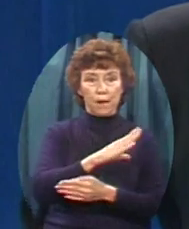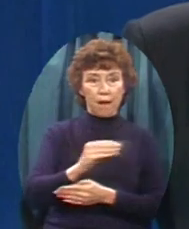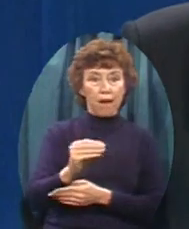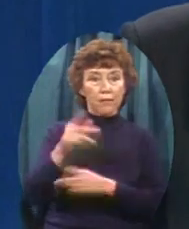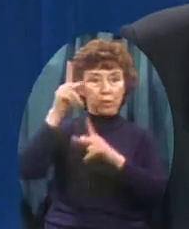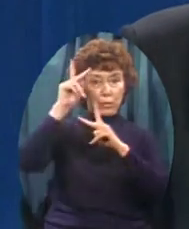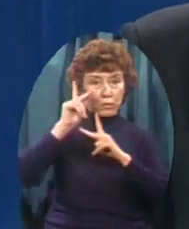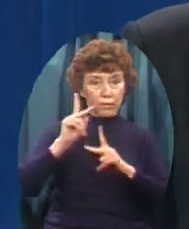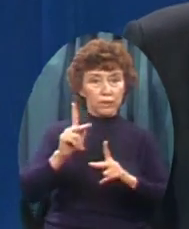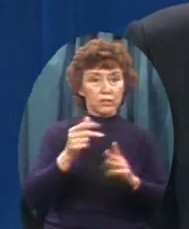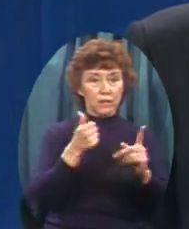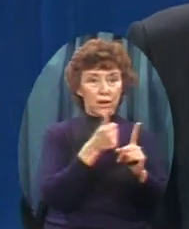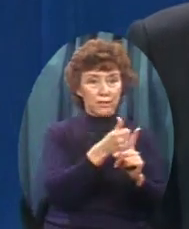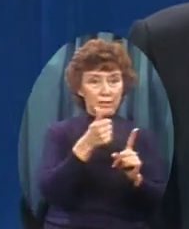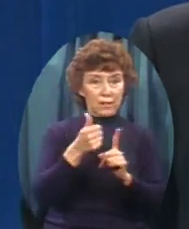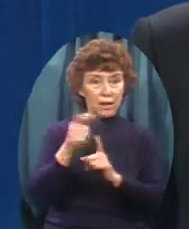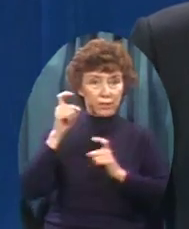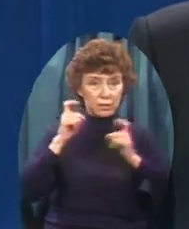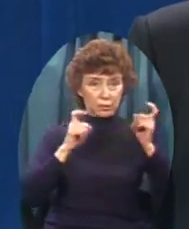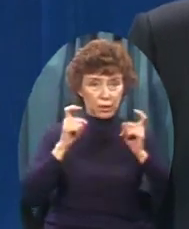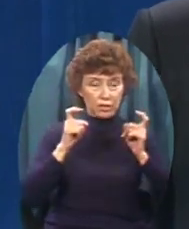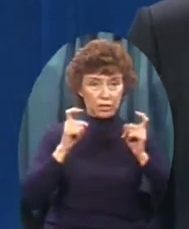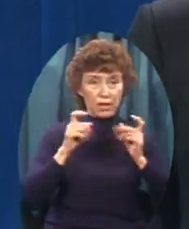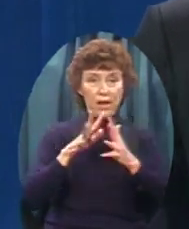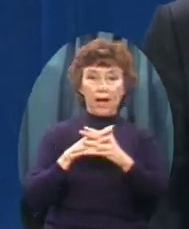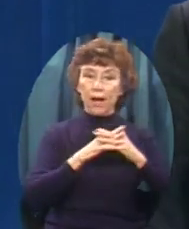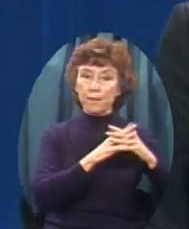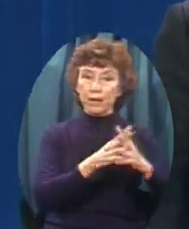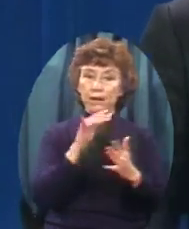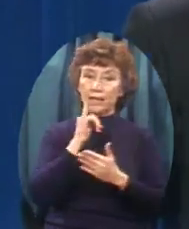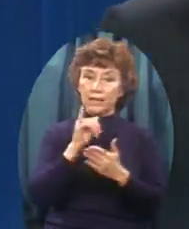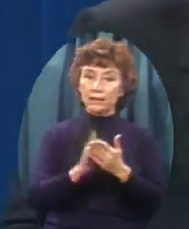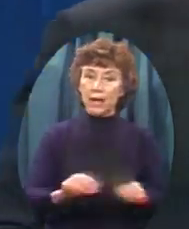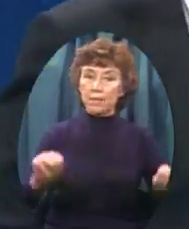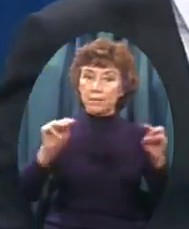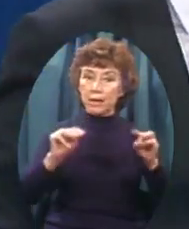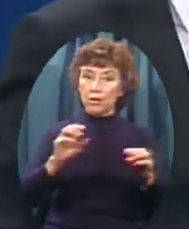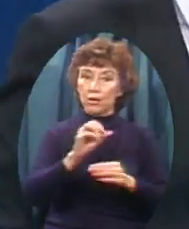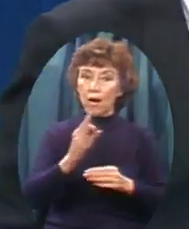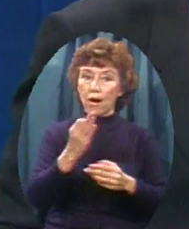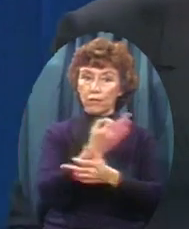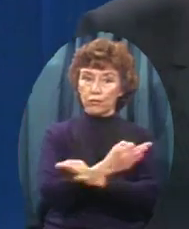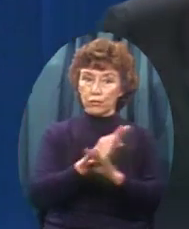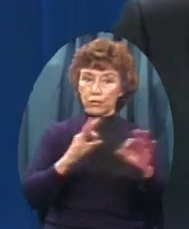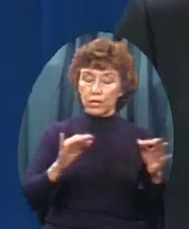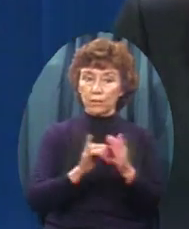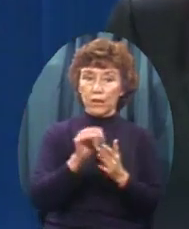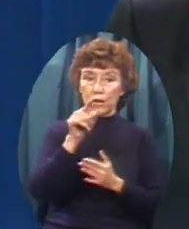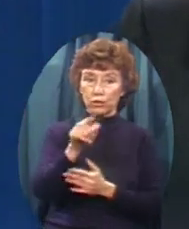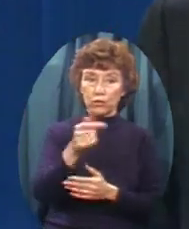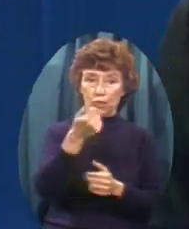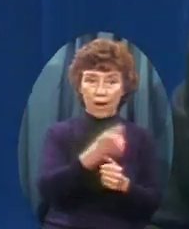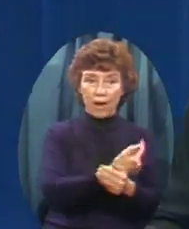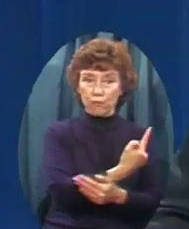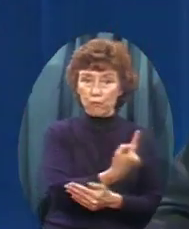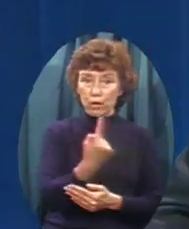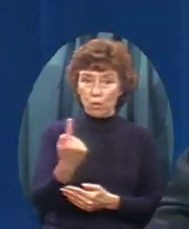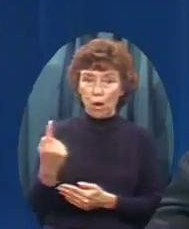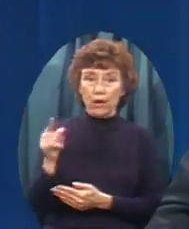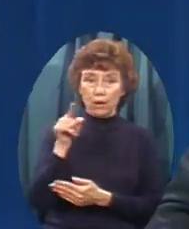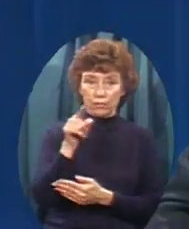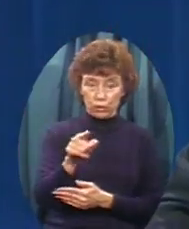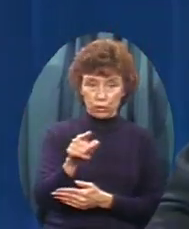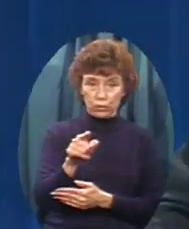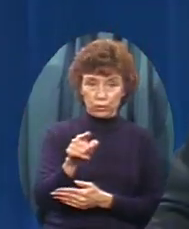self-expression America is that Miracle of freedom That you Every one of you Are charged